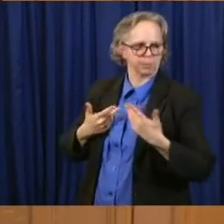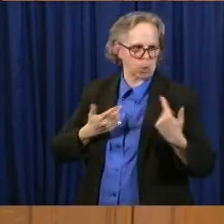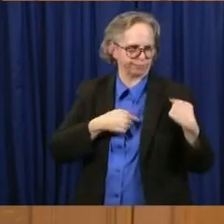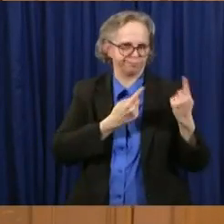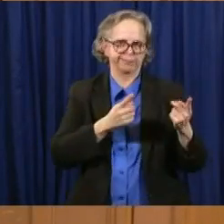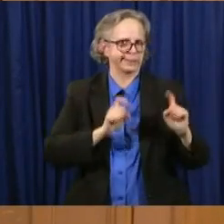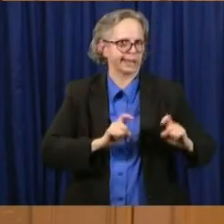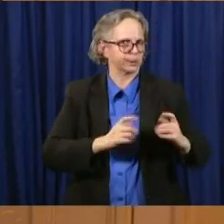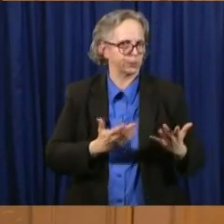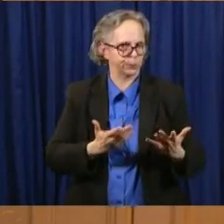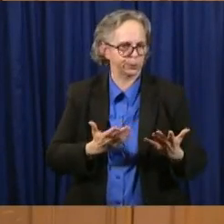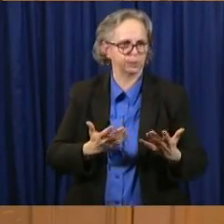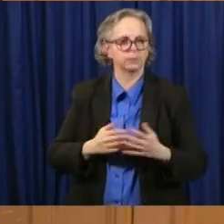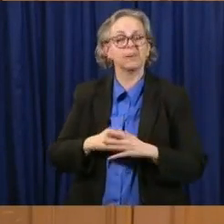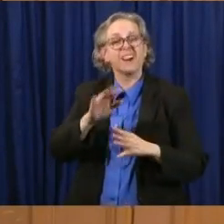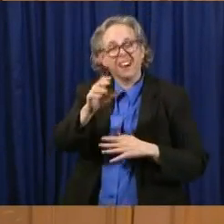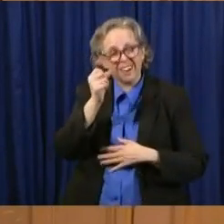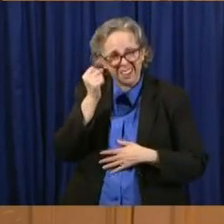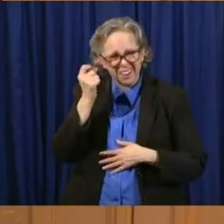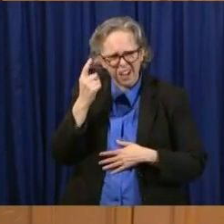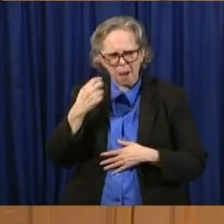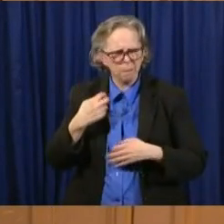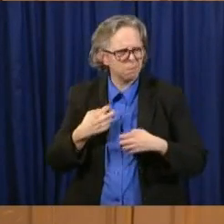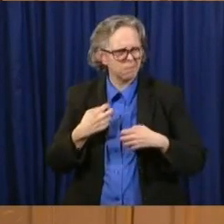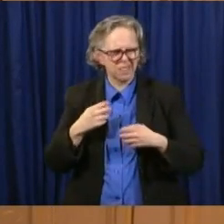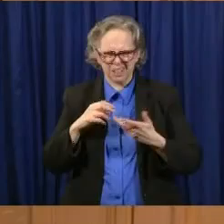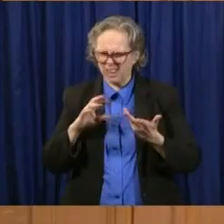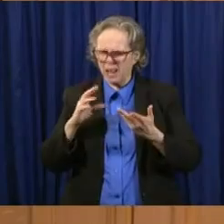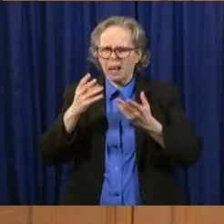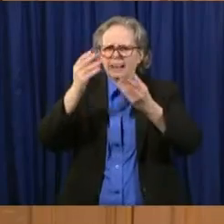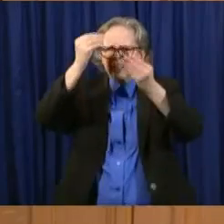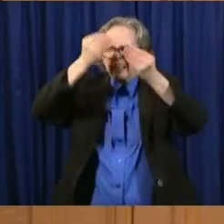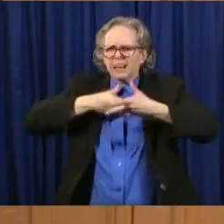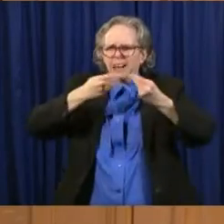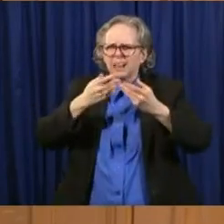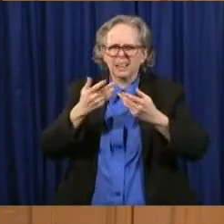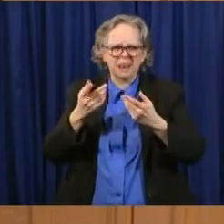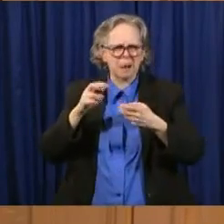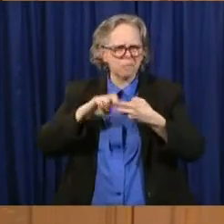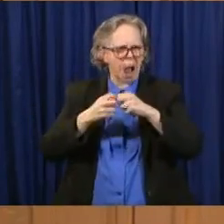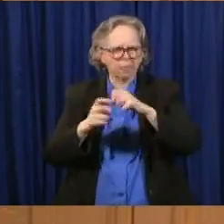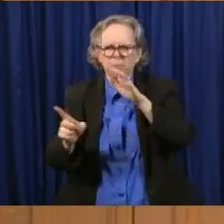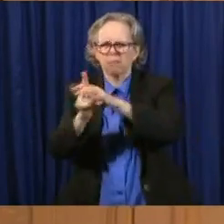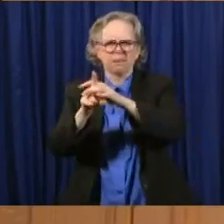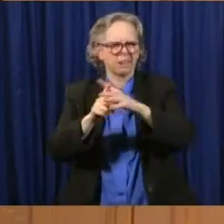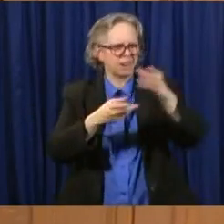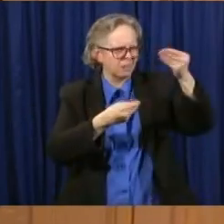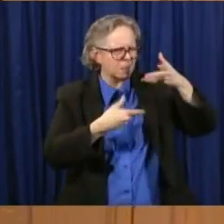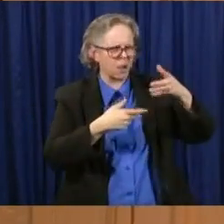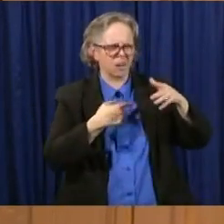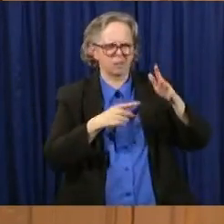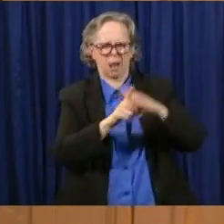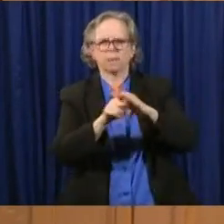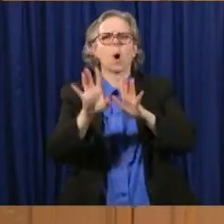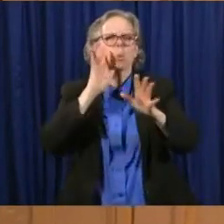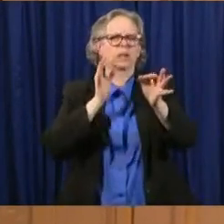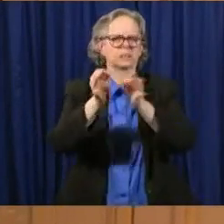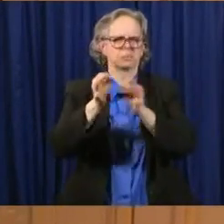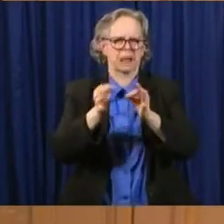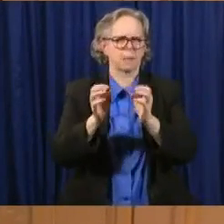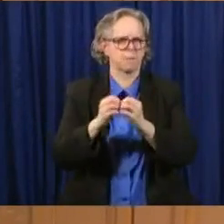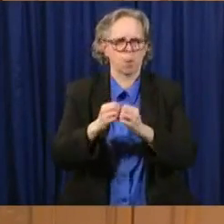reporting, which we'll be digging into deeper in the days to come. Um, but I'd like to then go, what do we have next here?